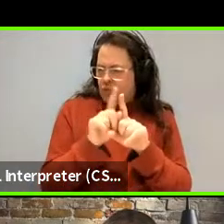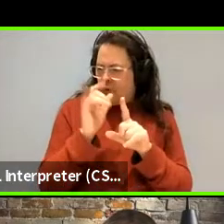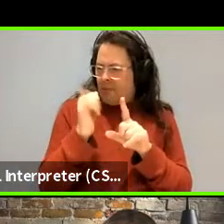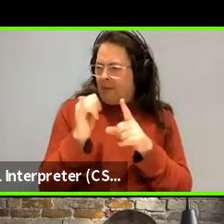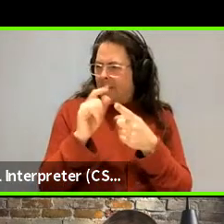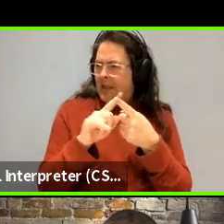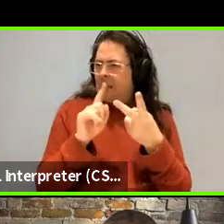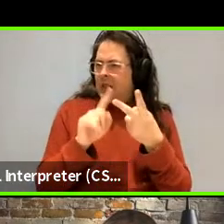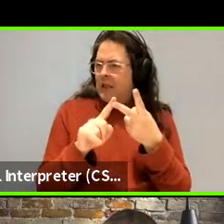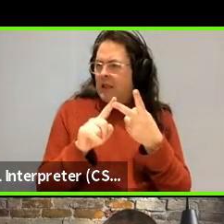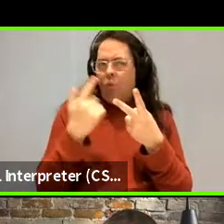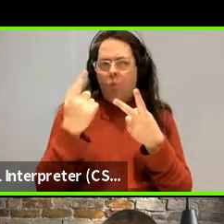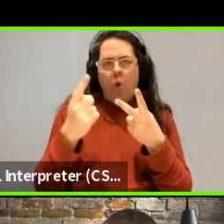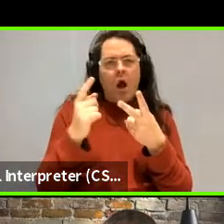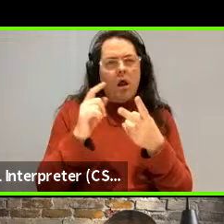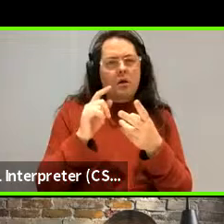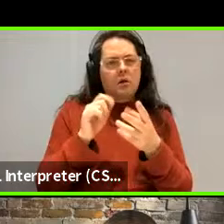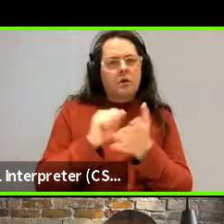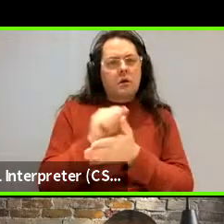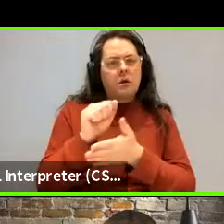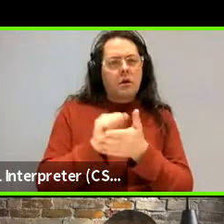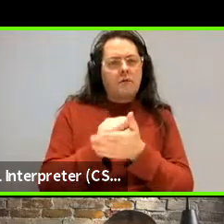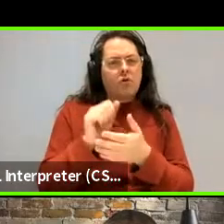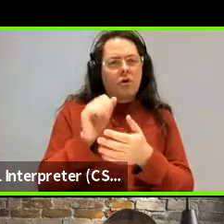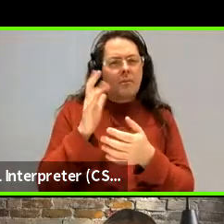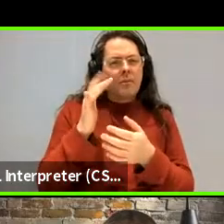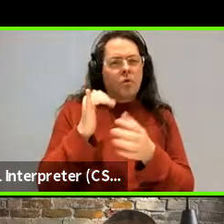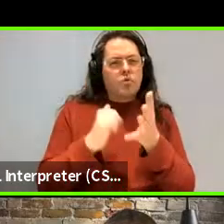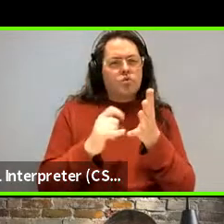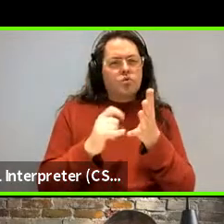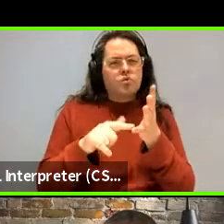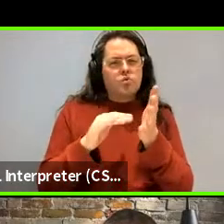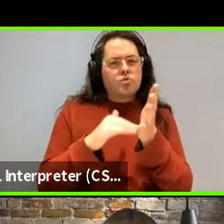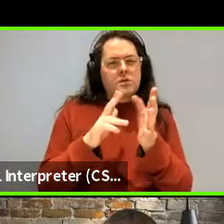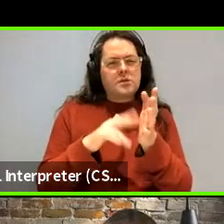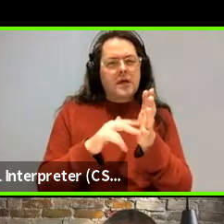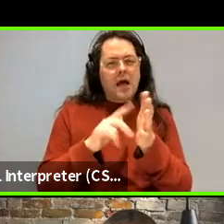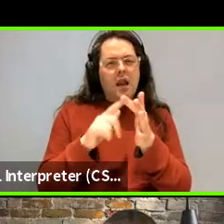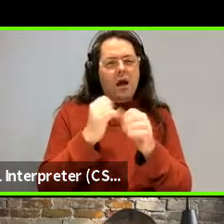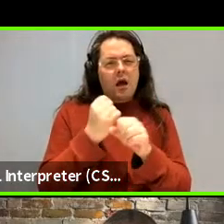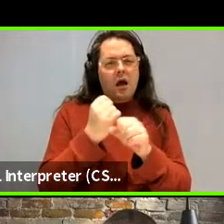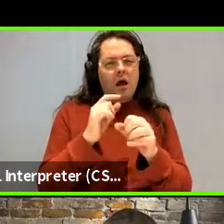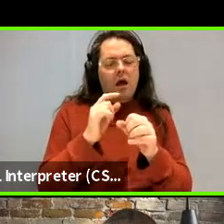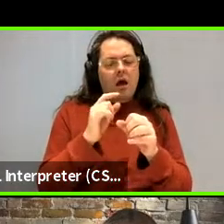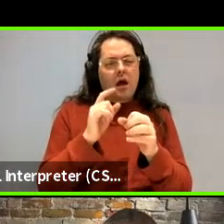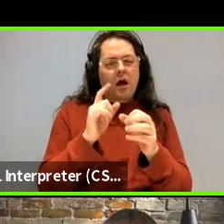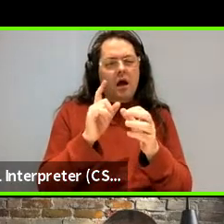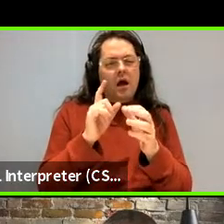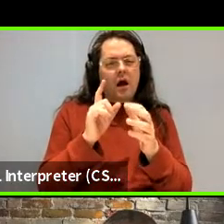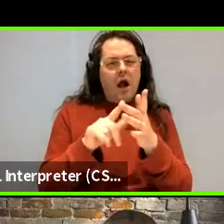sort of widely cited paper by Suzanne Gall and, and others on the time. yes, yes, yes. You're absolutely right.